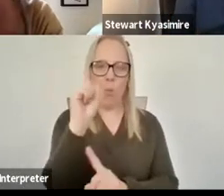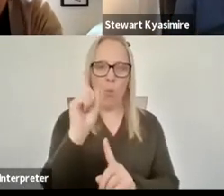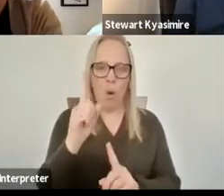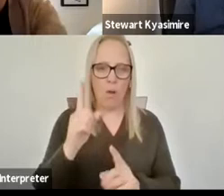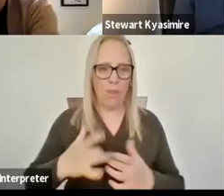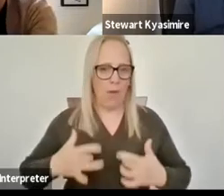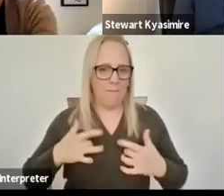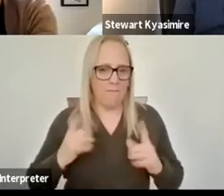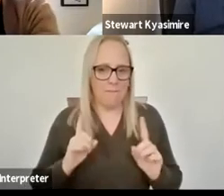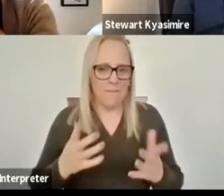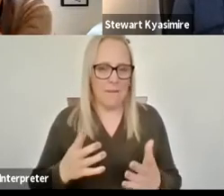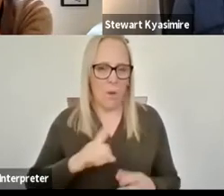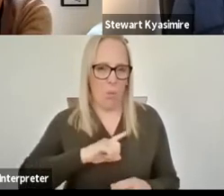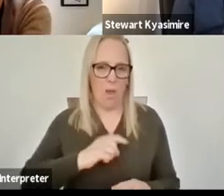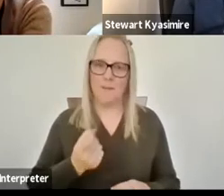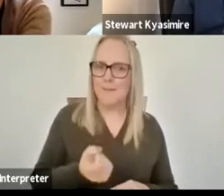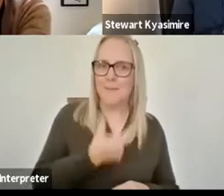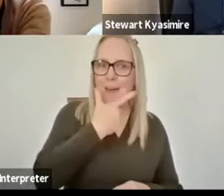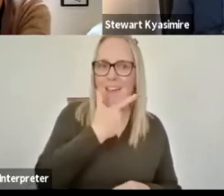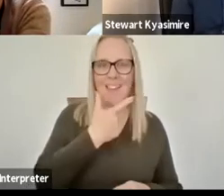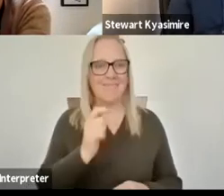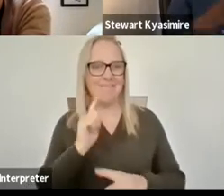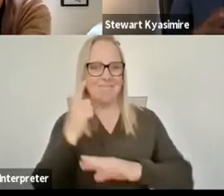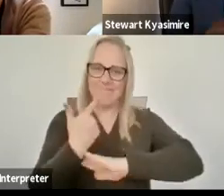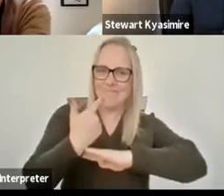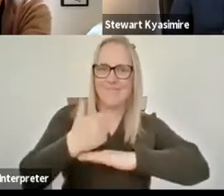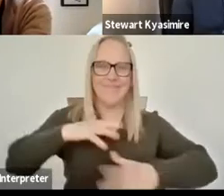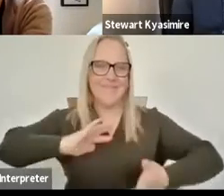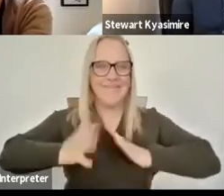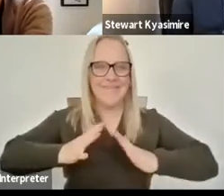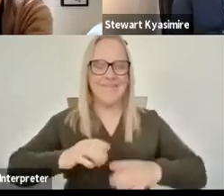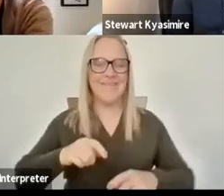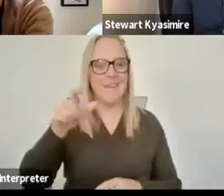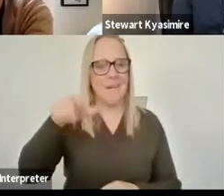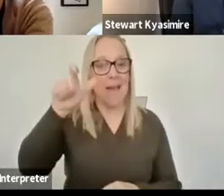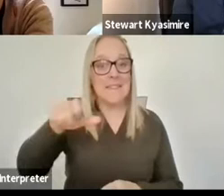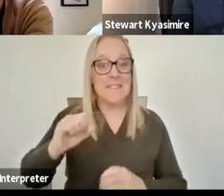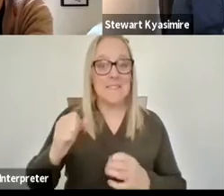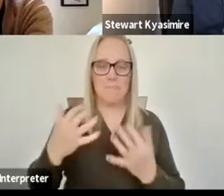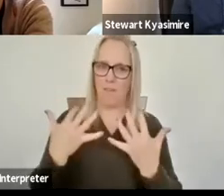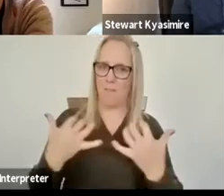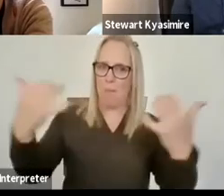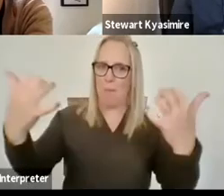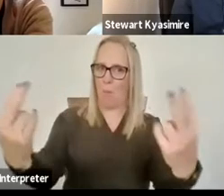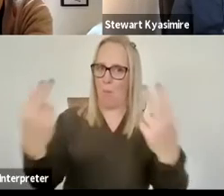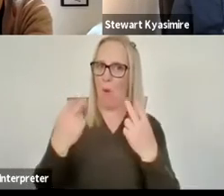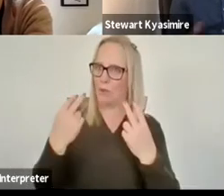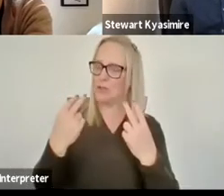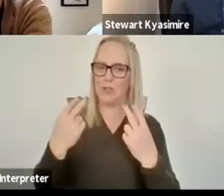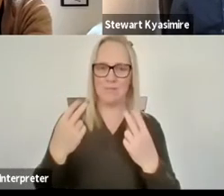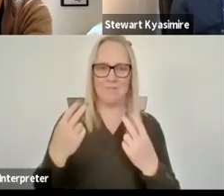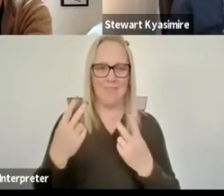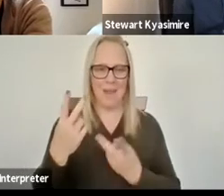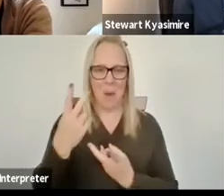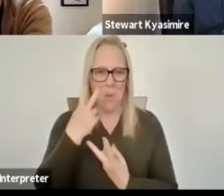he puts a smell in his fans faces you know just from the kind of comedy perspective but the documentaries is he is